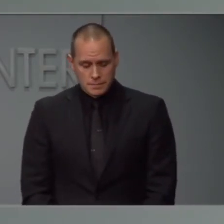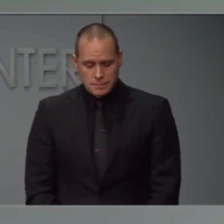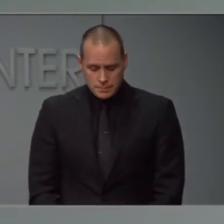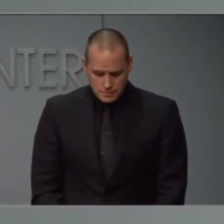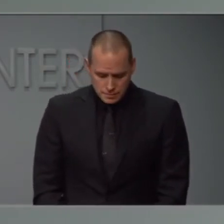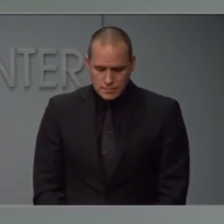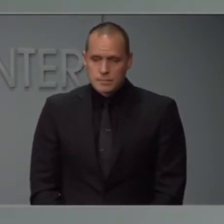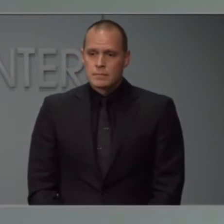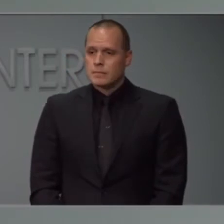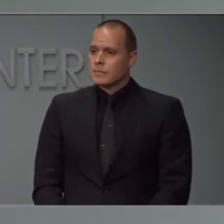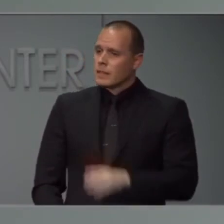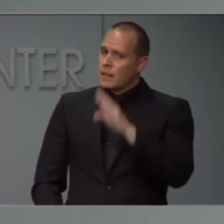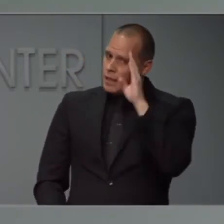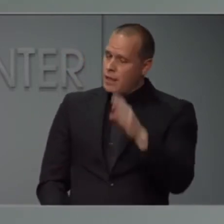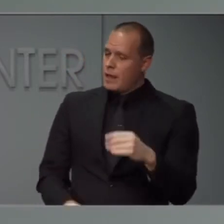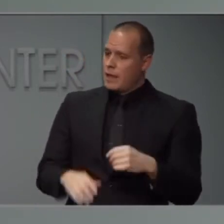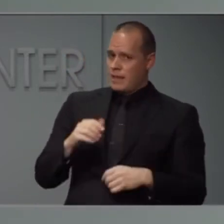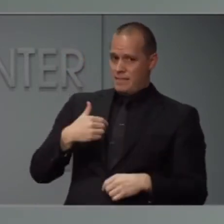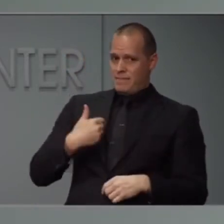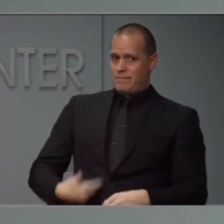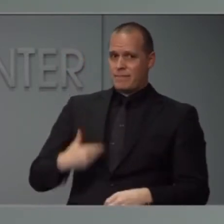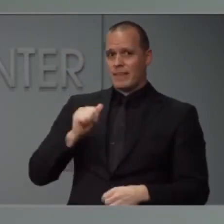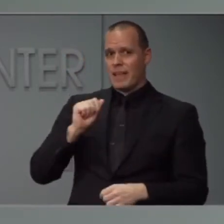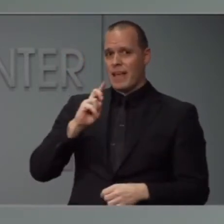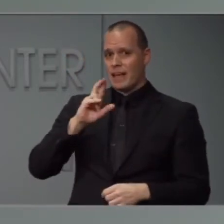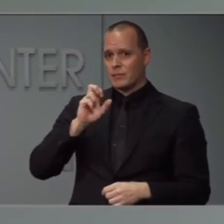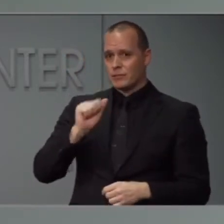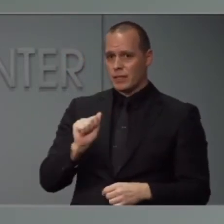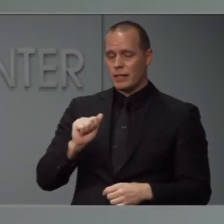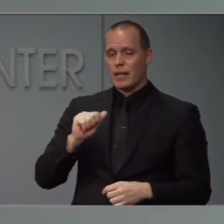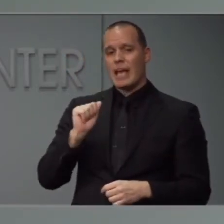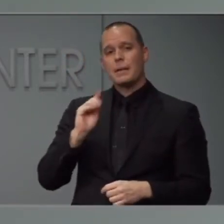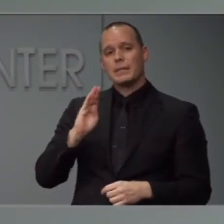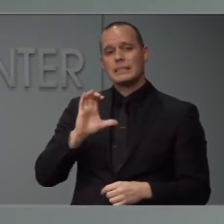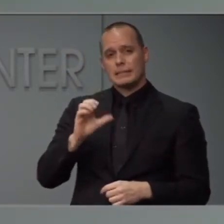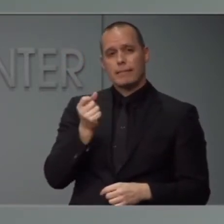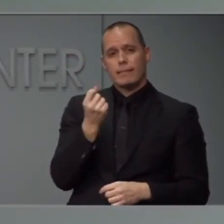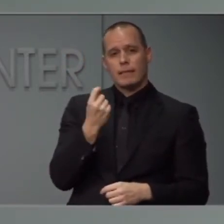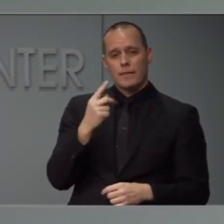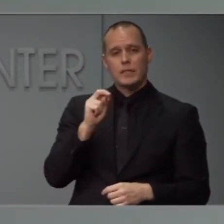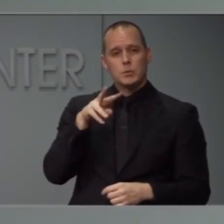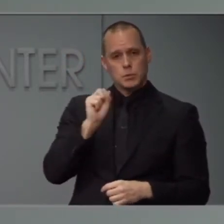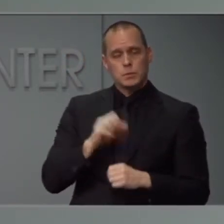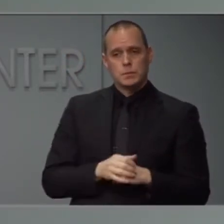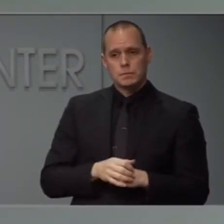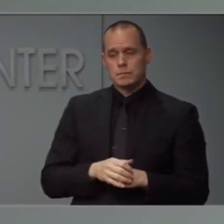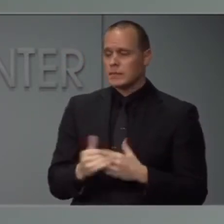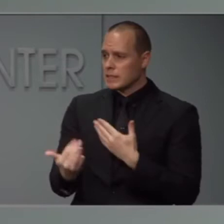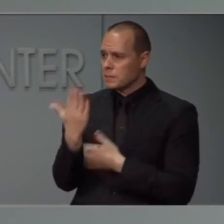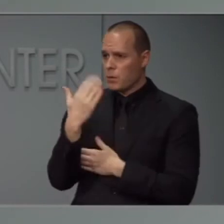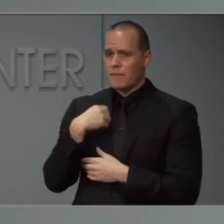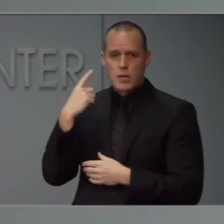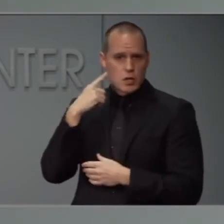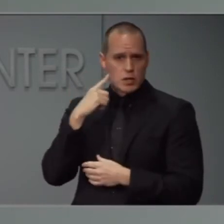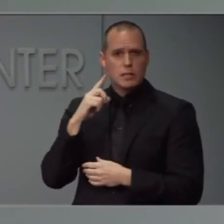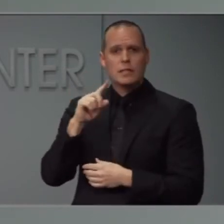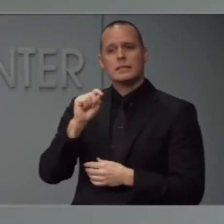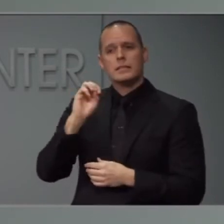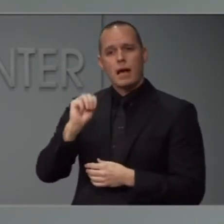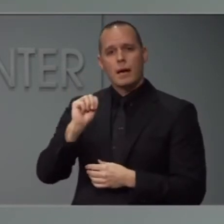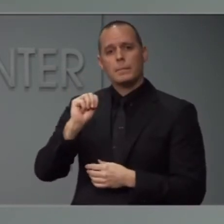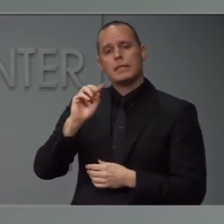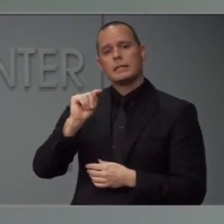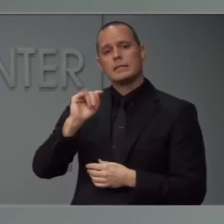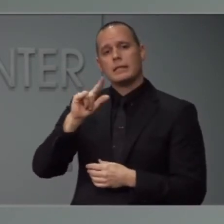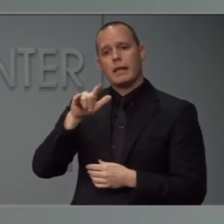Hi, Dr. Cohen. This is Andrea Blanford with ABC 11. This morning, we listened to Senator Tom Tillis on